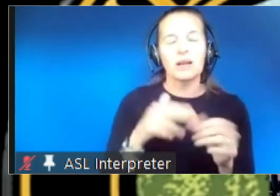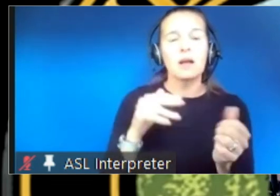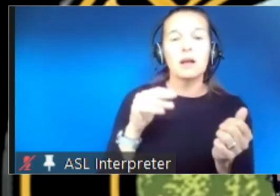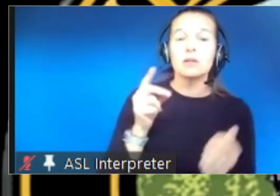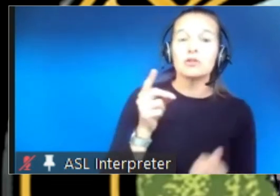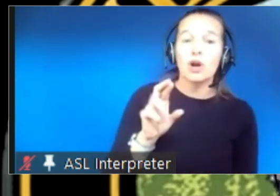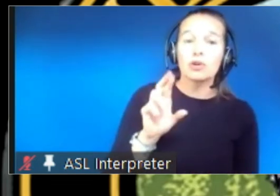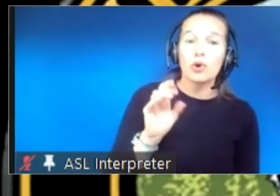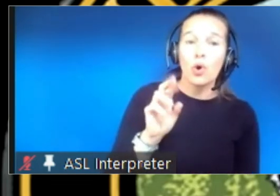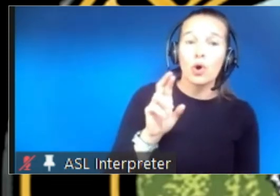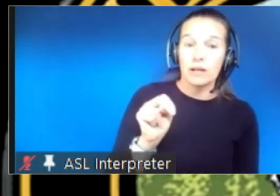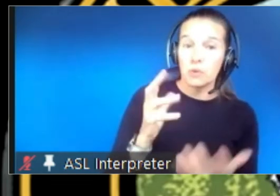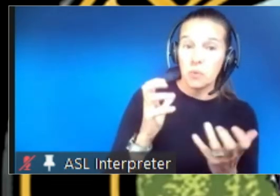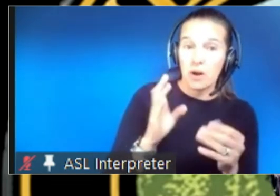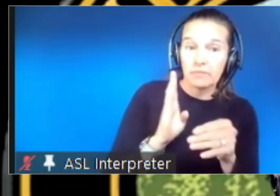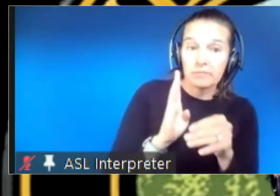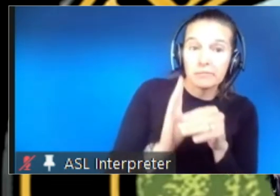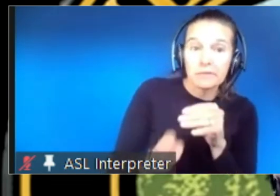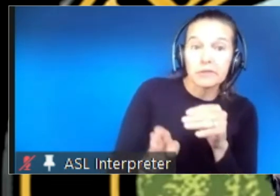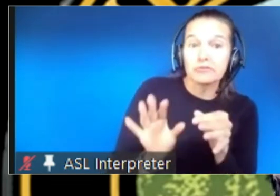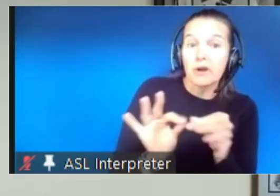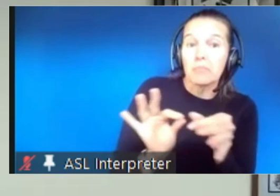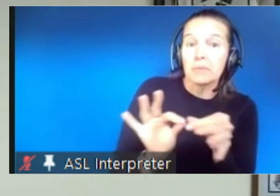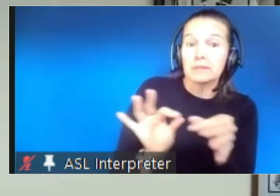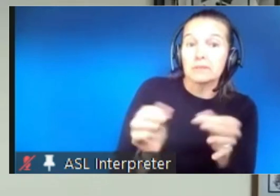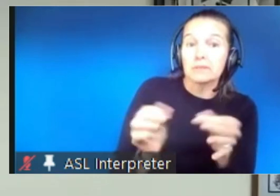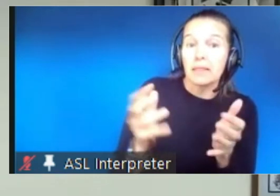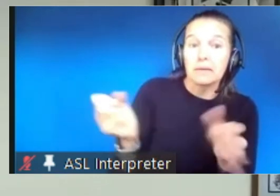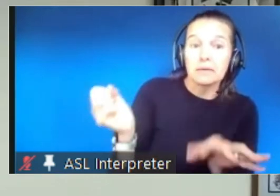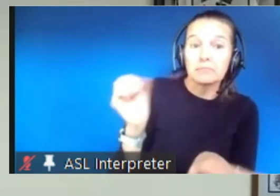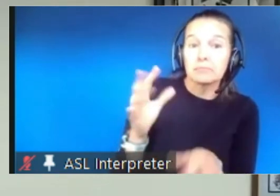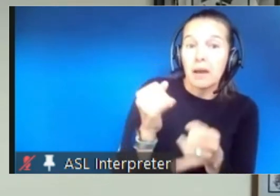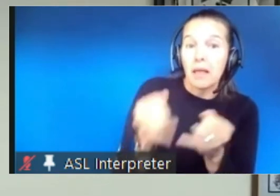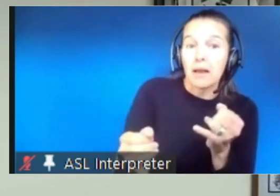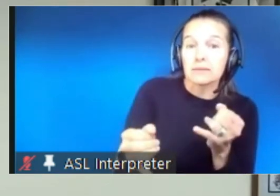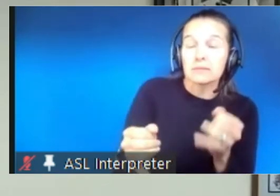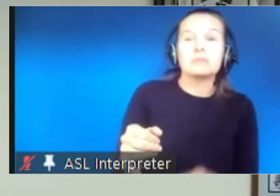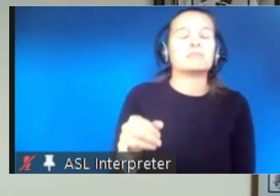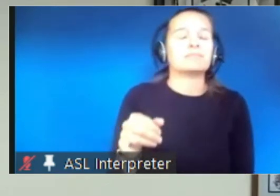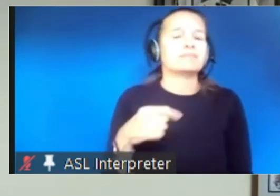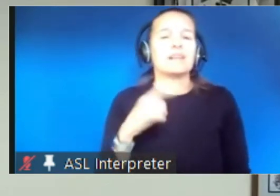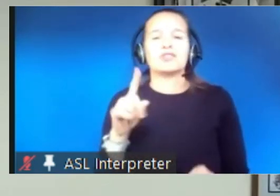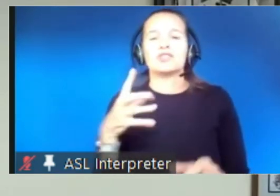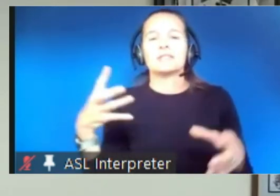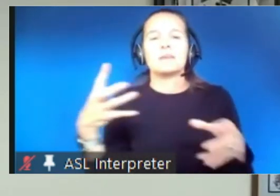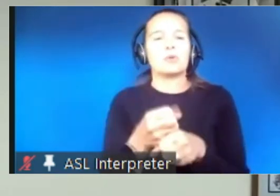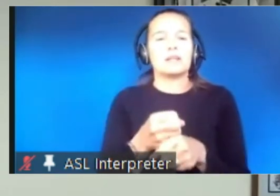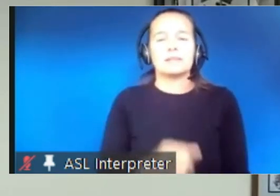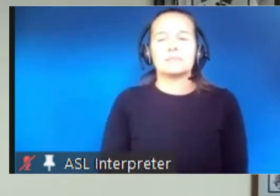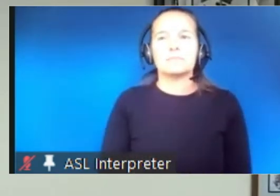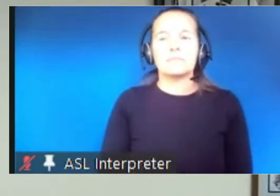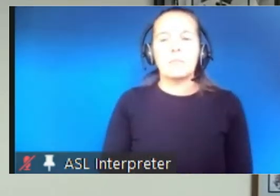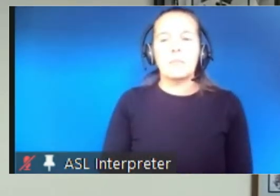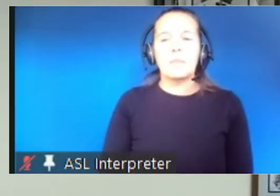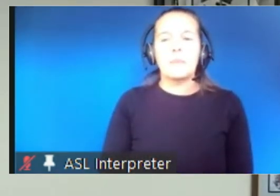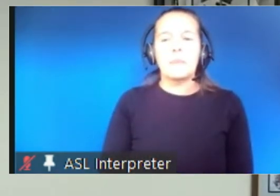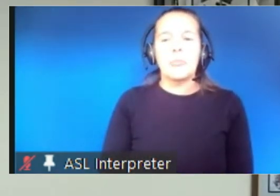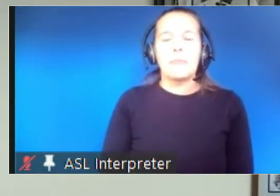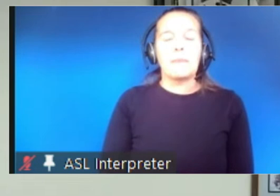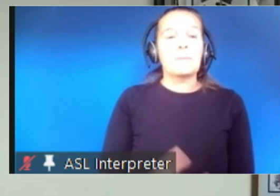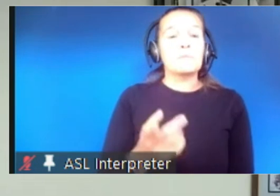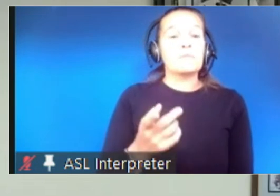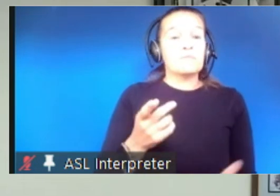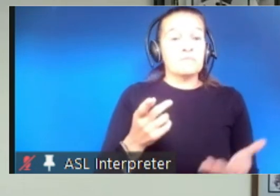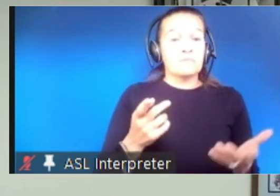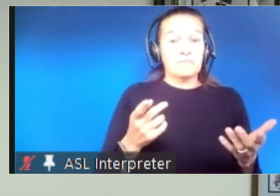to give any concluding comments so i'll just summarize up by saying we're in a better place